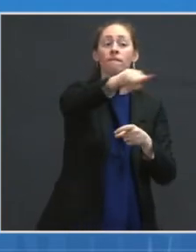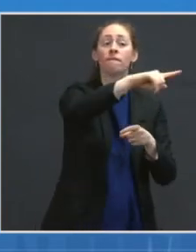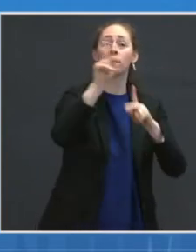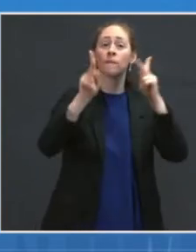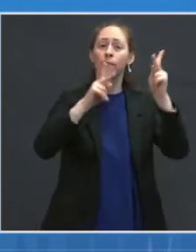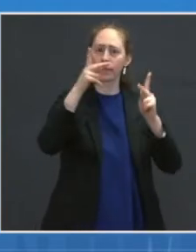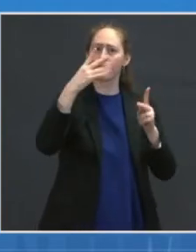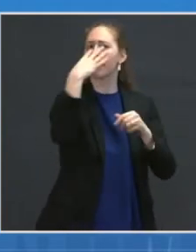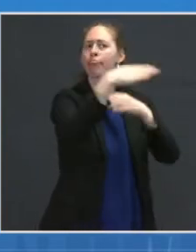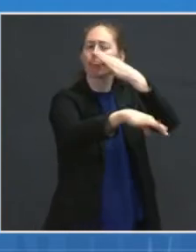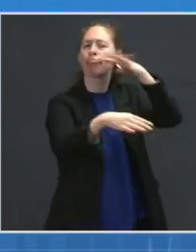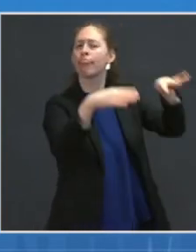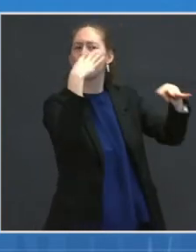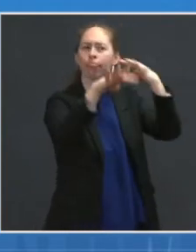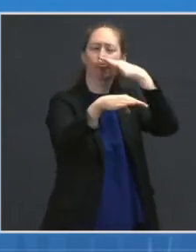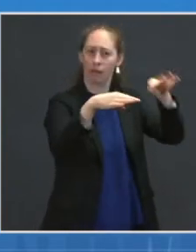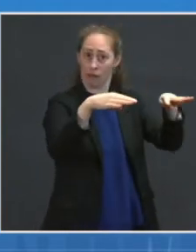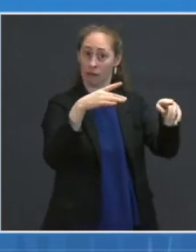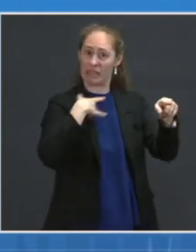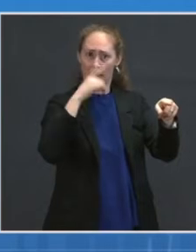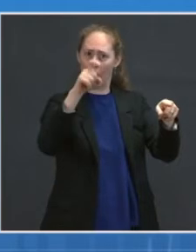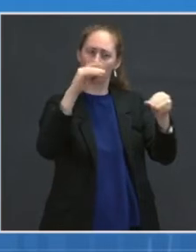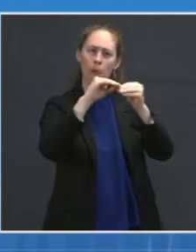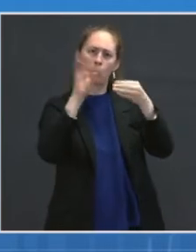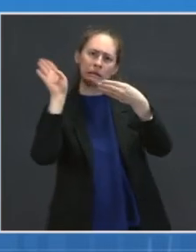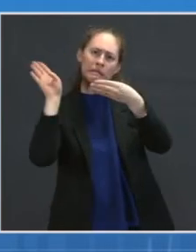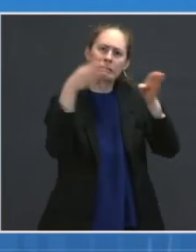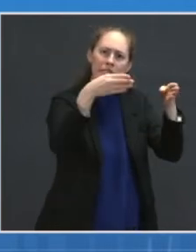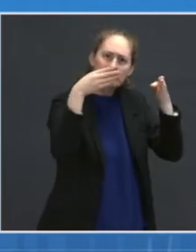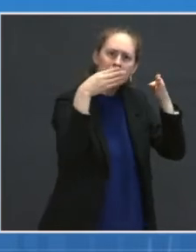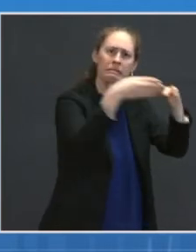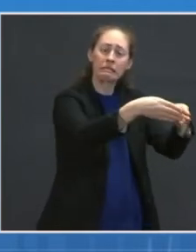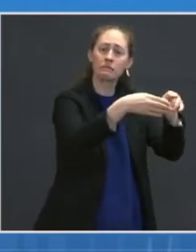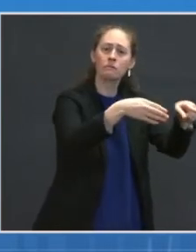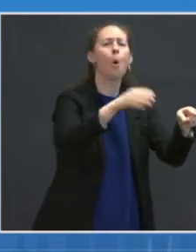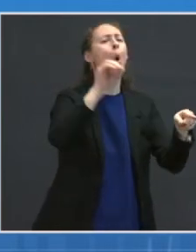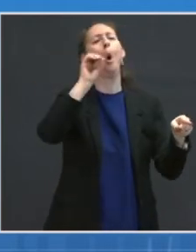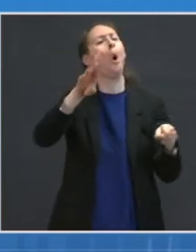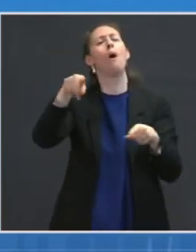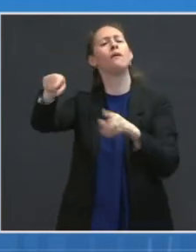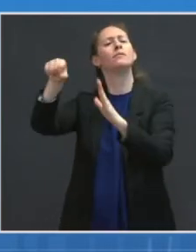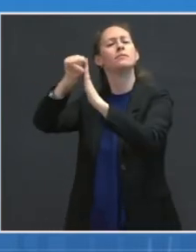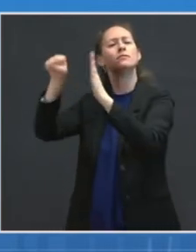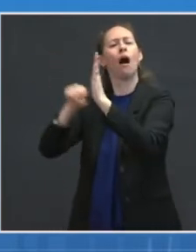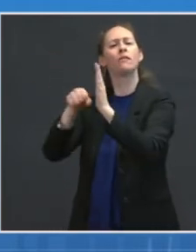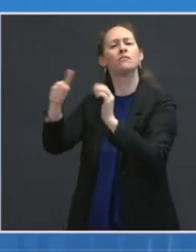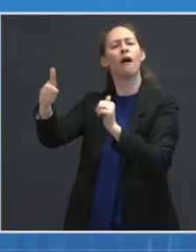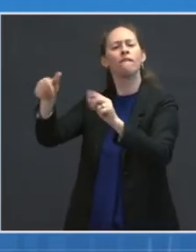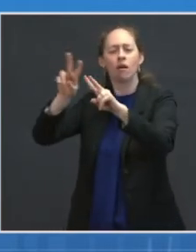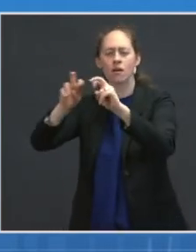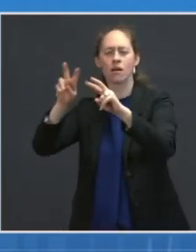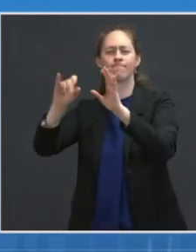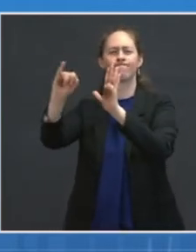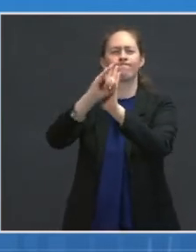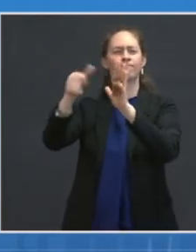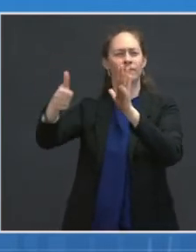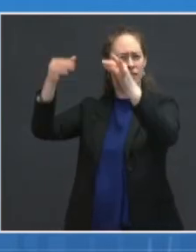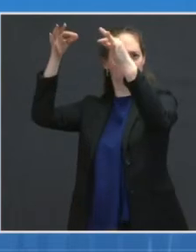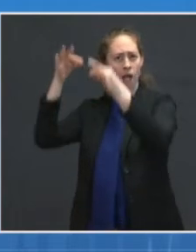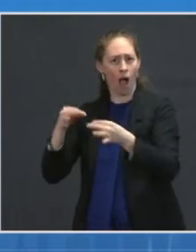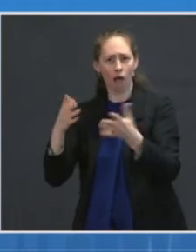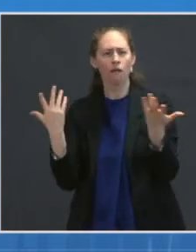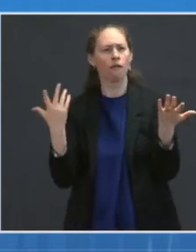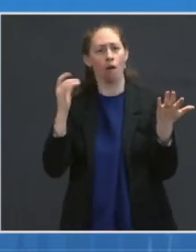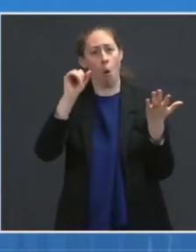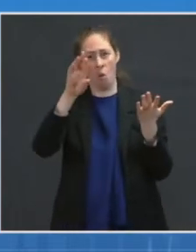in general, has there been a kind of overall 50-state assessment of how the states are doing at distribution and where they need help? Have you done something like that,